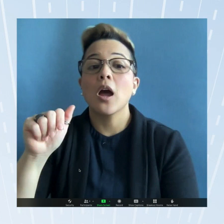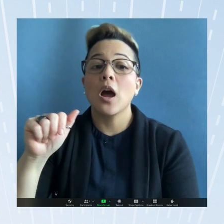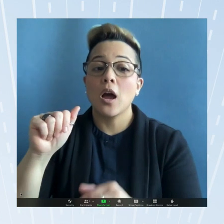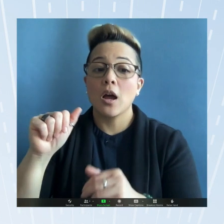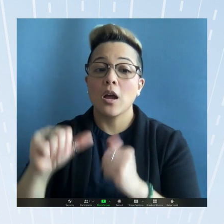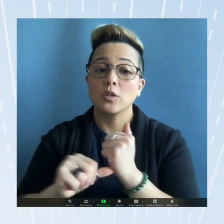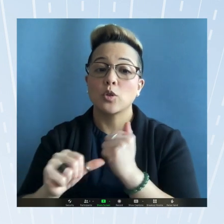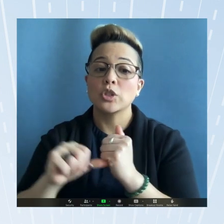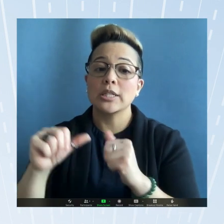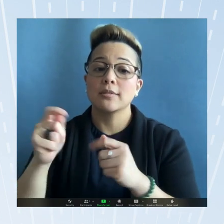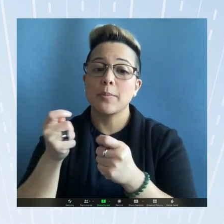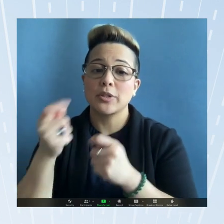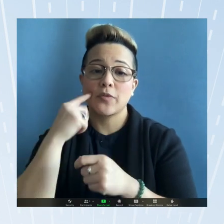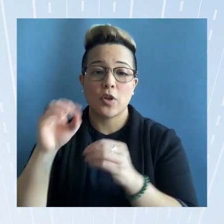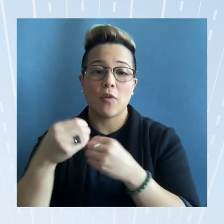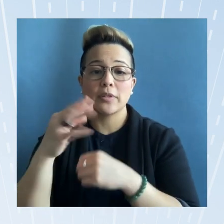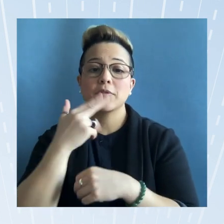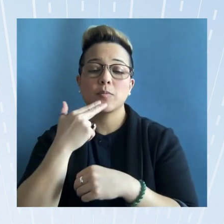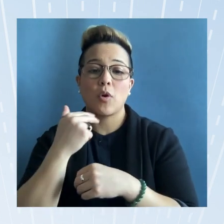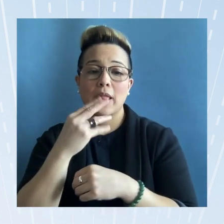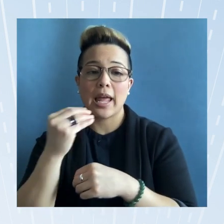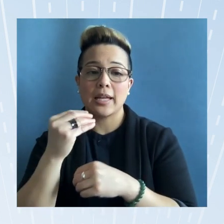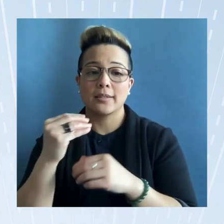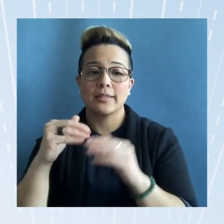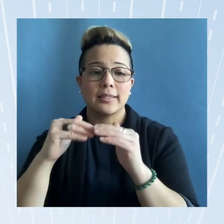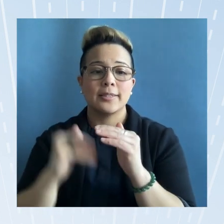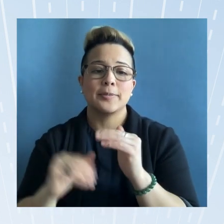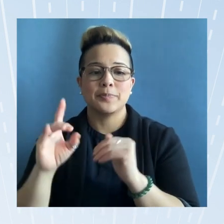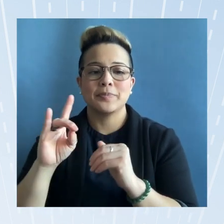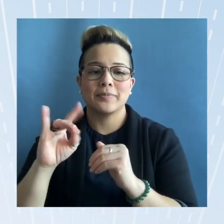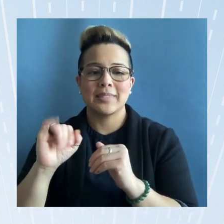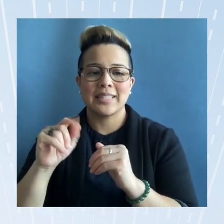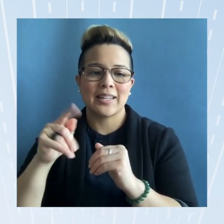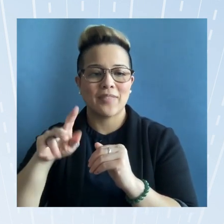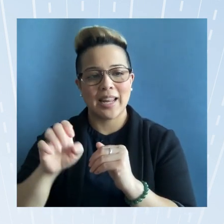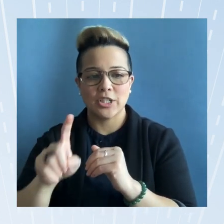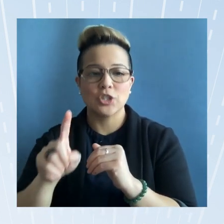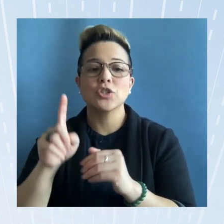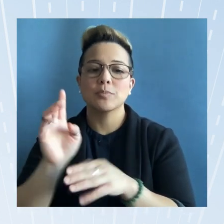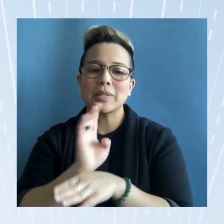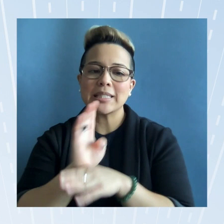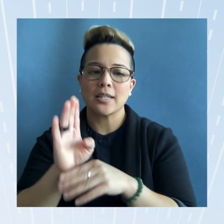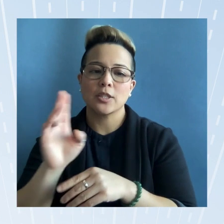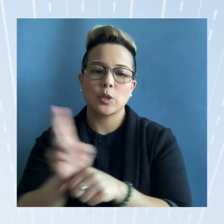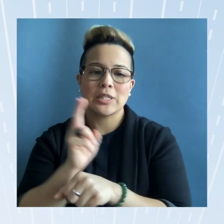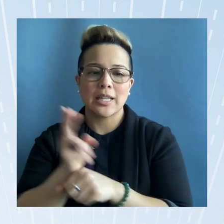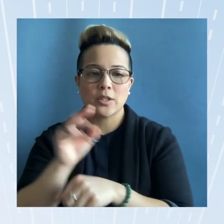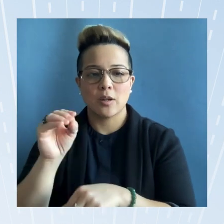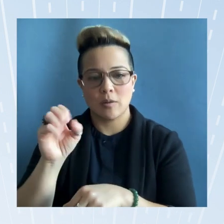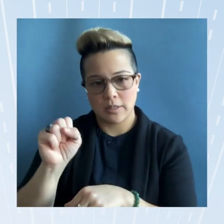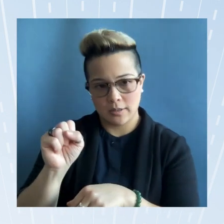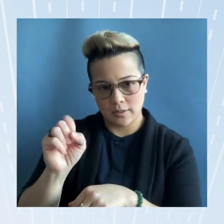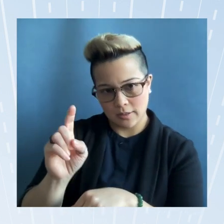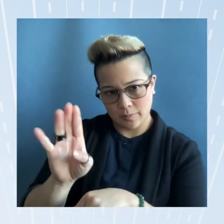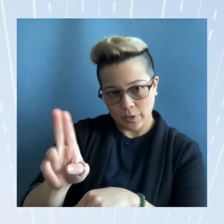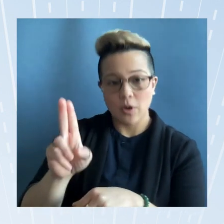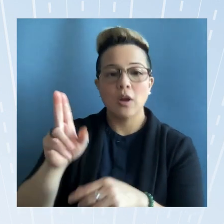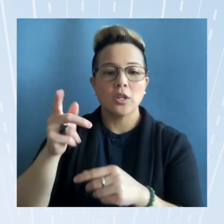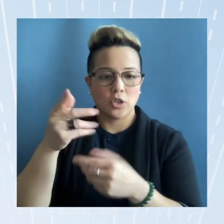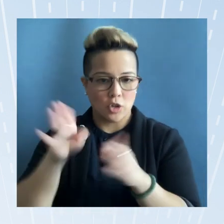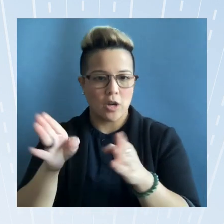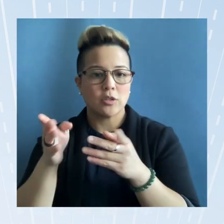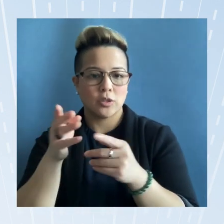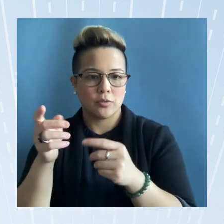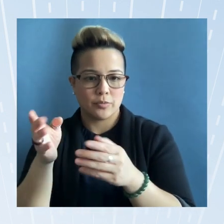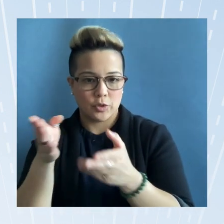for the office of small and disadvantaged business utilization the osteobu office for gsa paul martin director of i